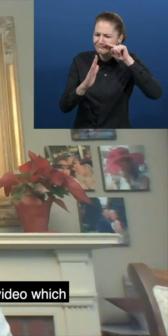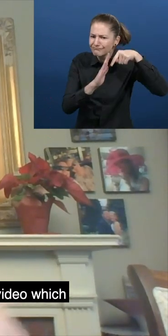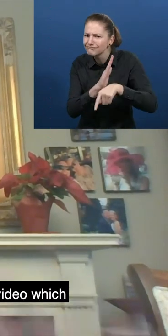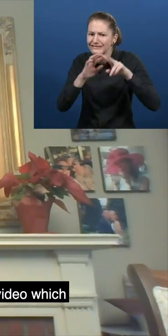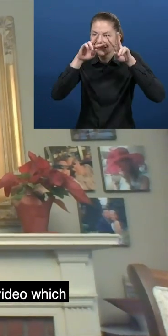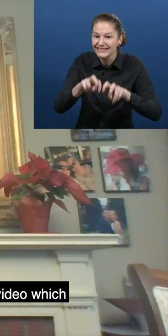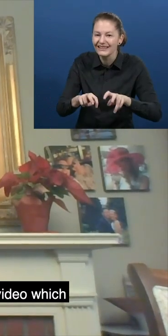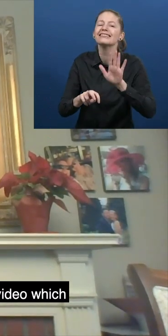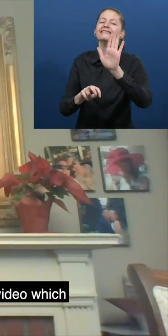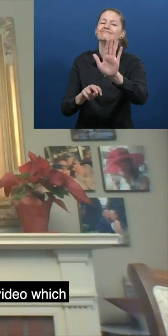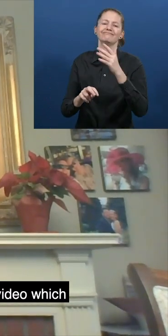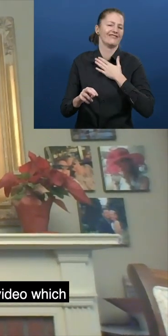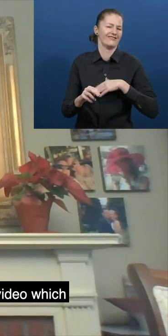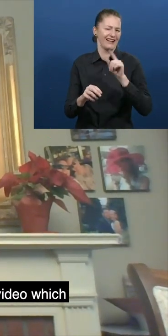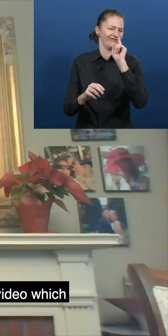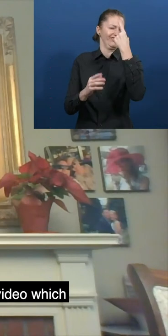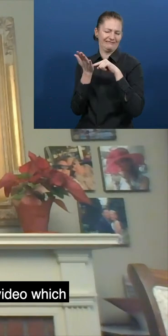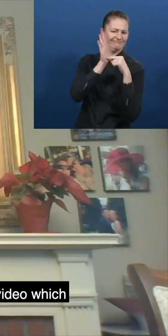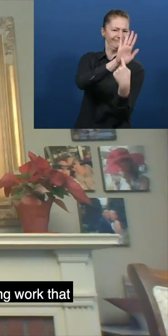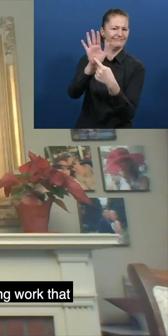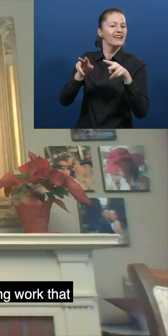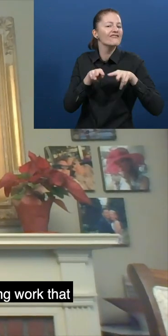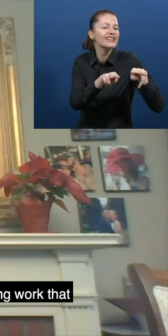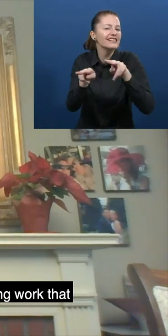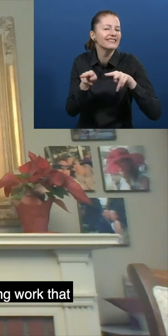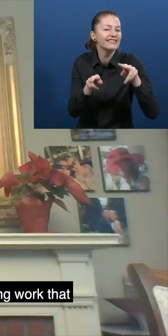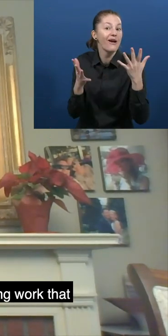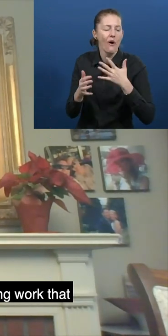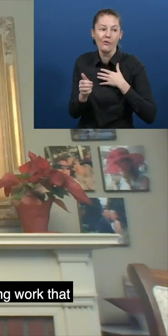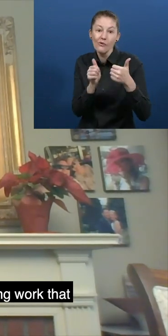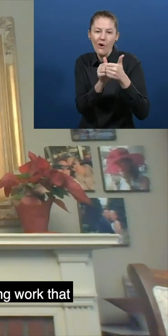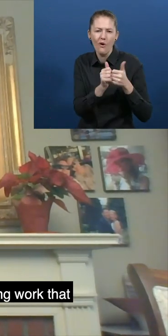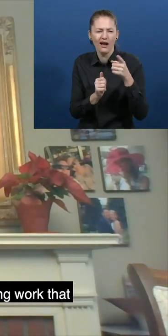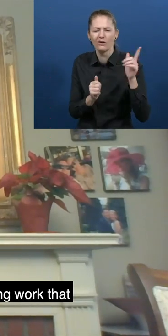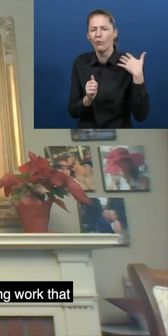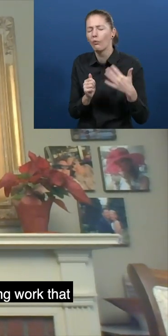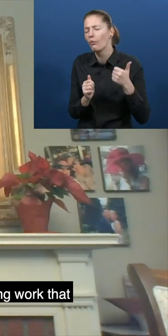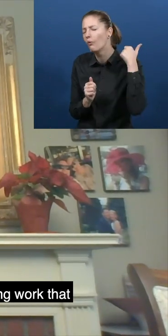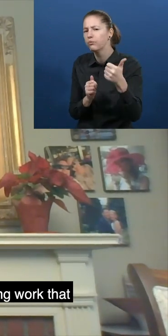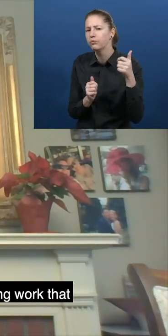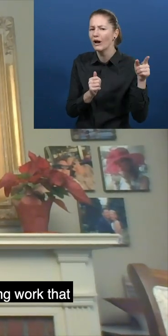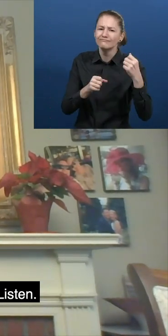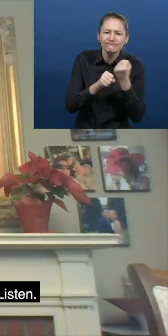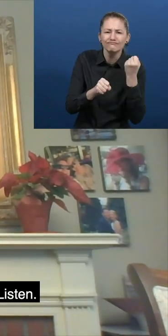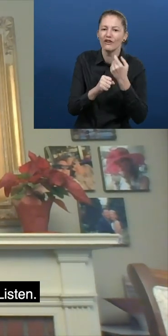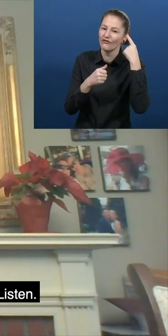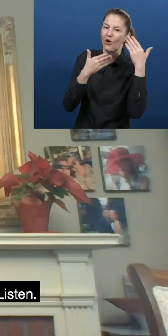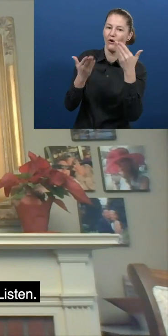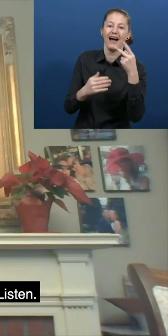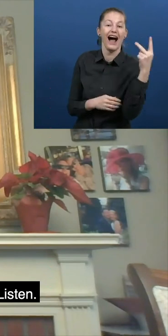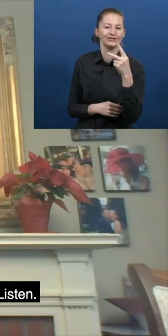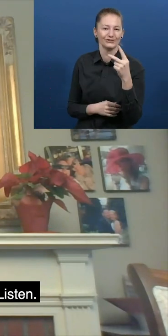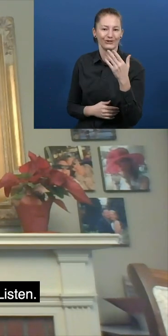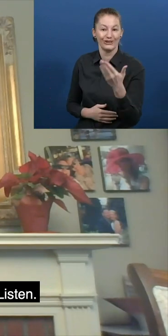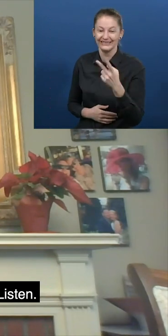talking about today, I'd like to share a brief video which showcases some colleagues of mine and the amazing work that they're delivering for